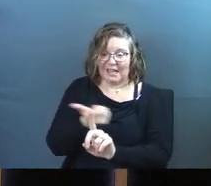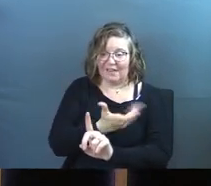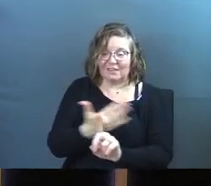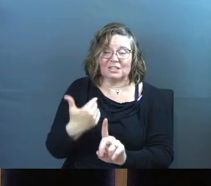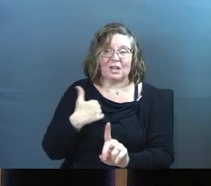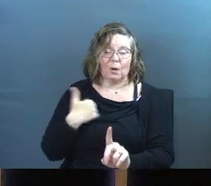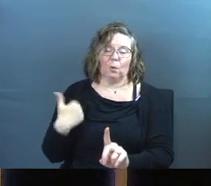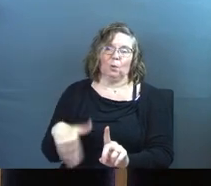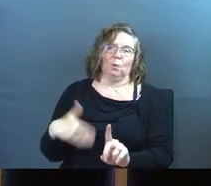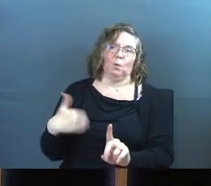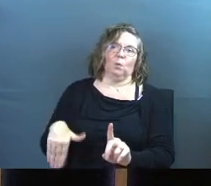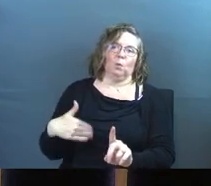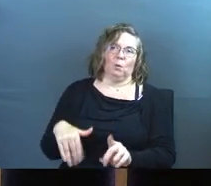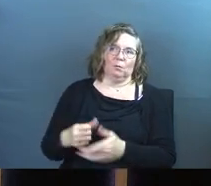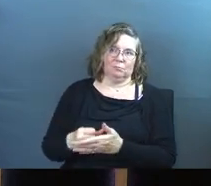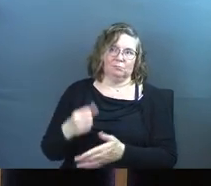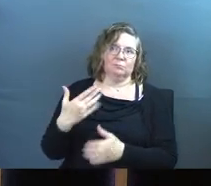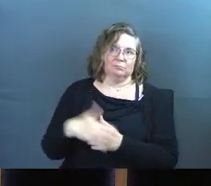she had.